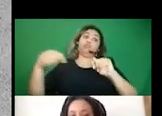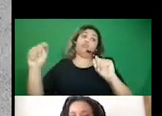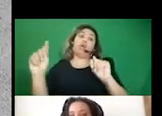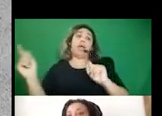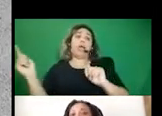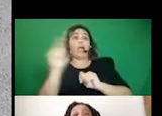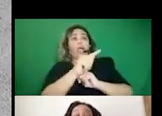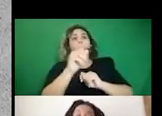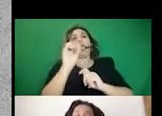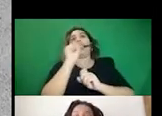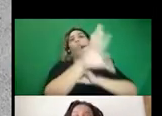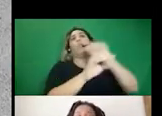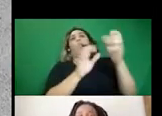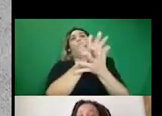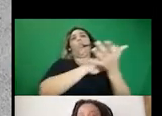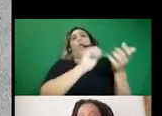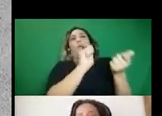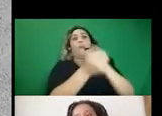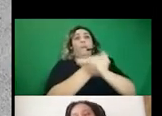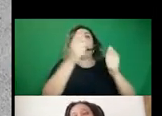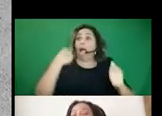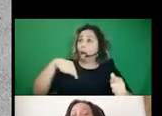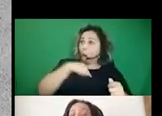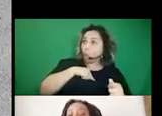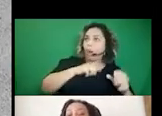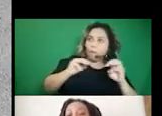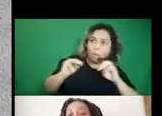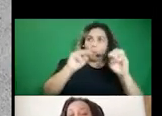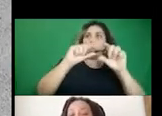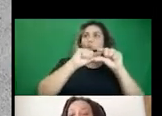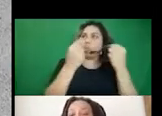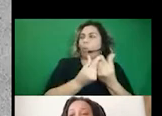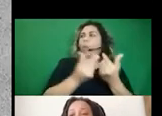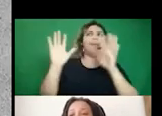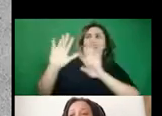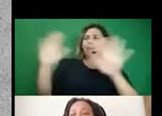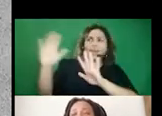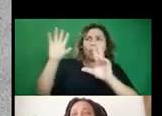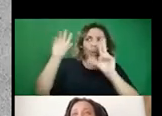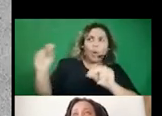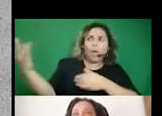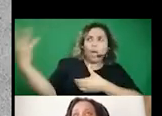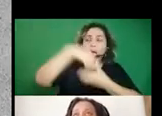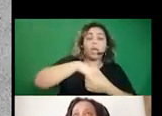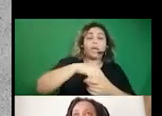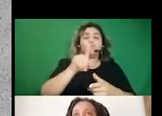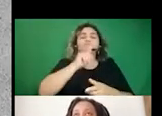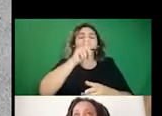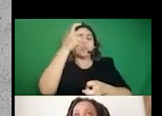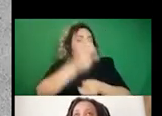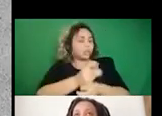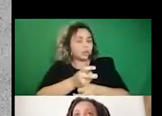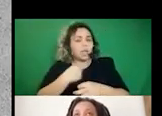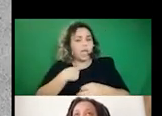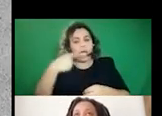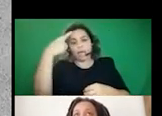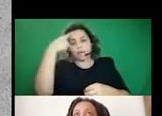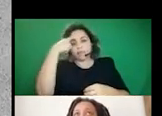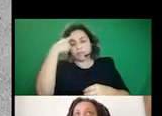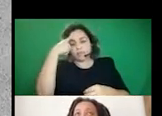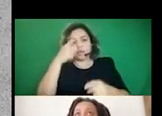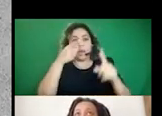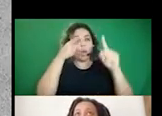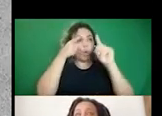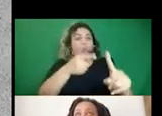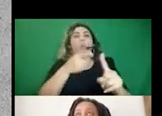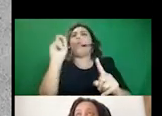disturb, you know, our movements. Right. And so, um, it can be really difficult, I think, to pinpoint like